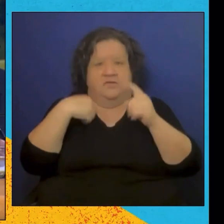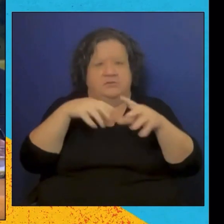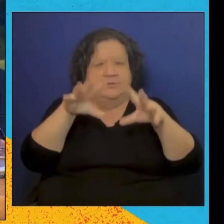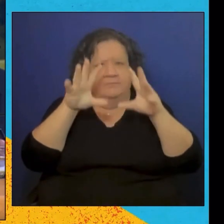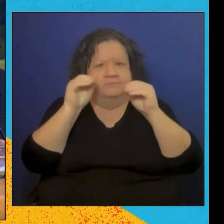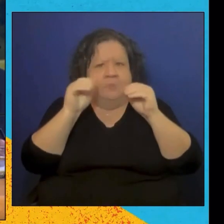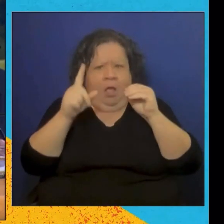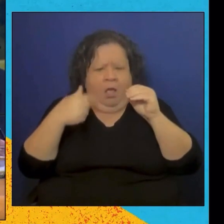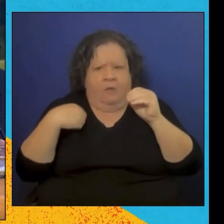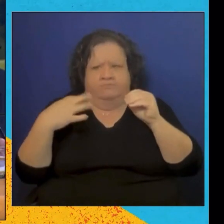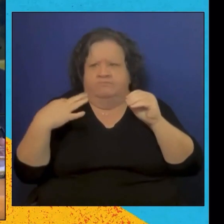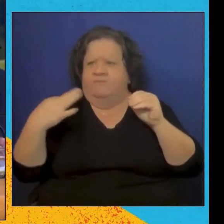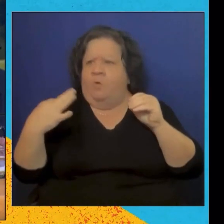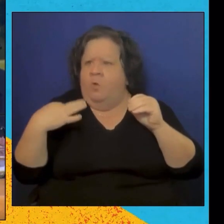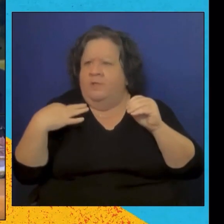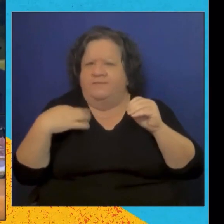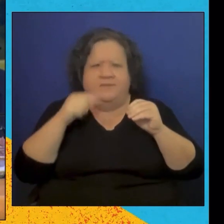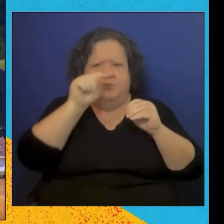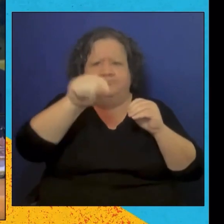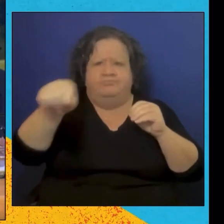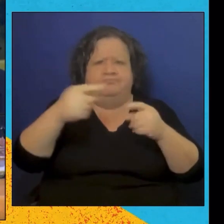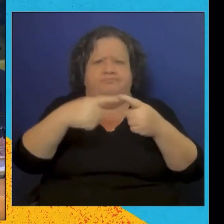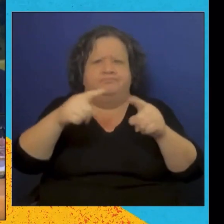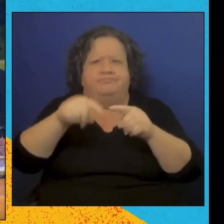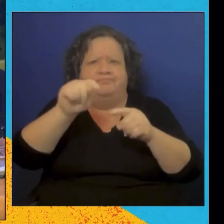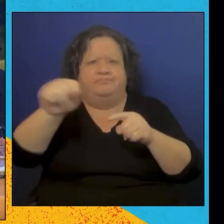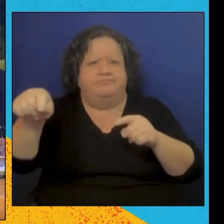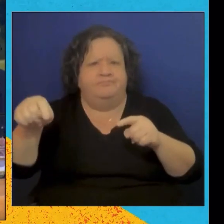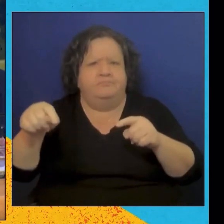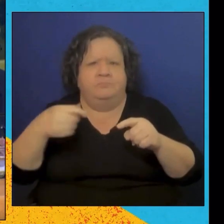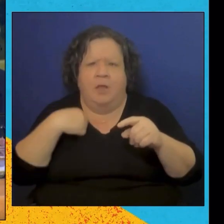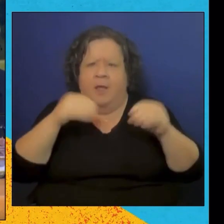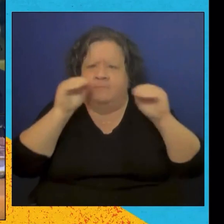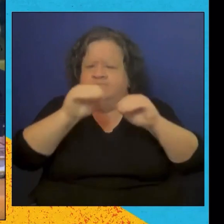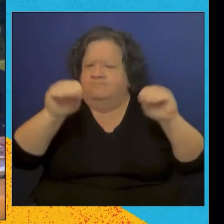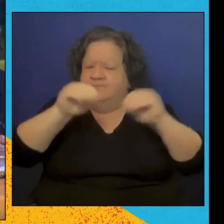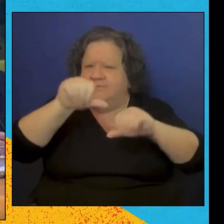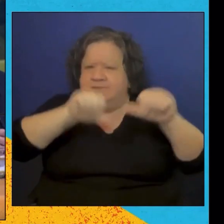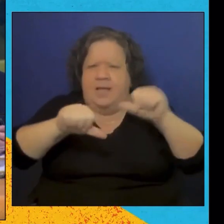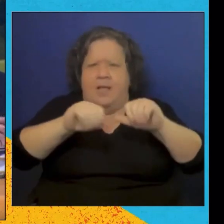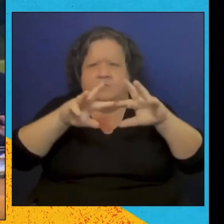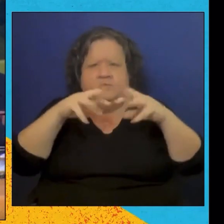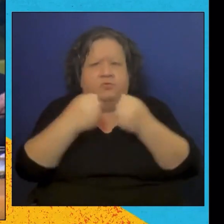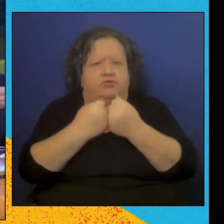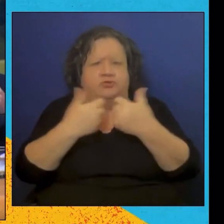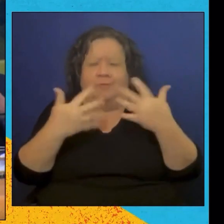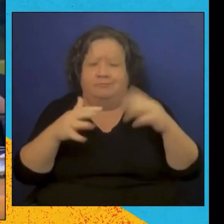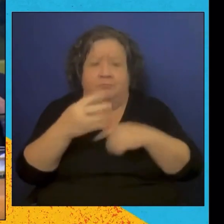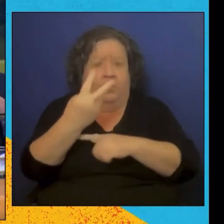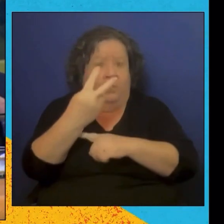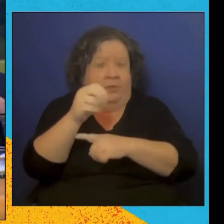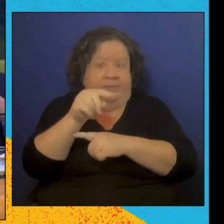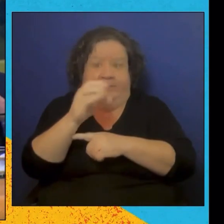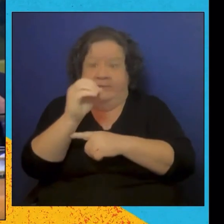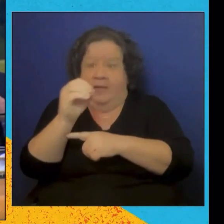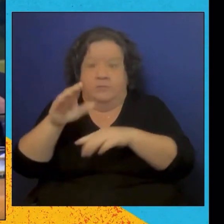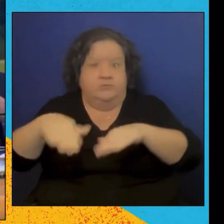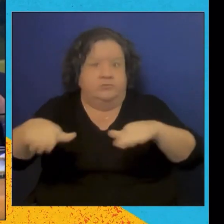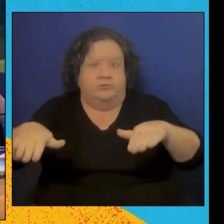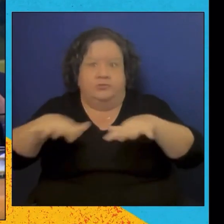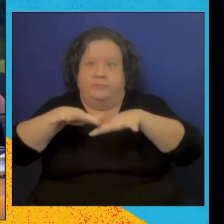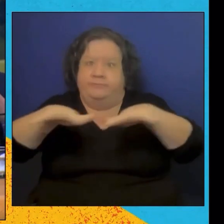as a young person, I realized that the lack of access to education was just one of the main challenges faced by these communities.